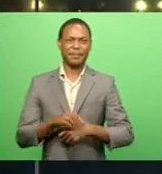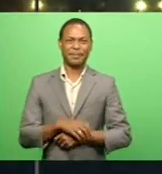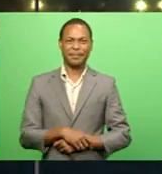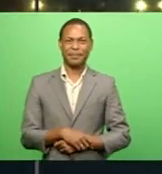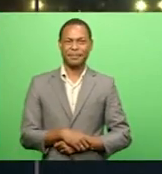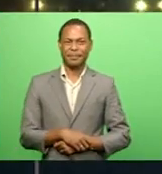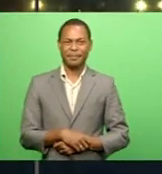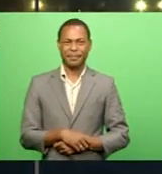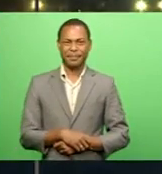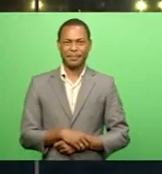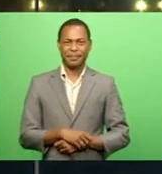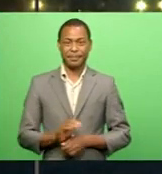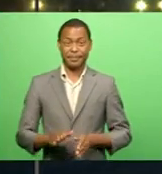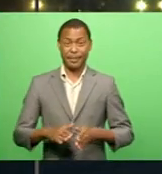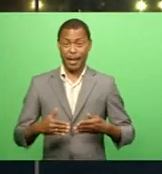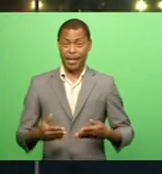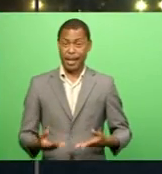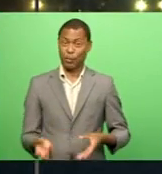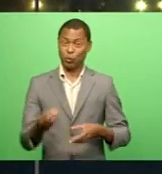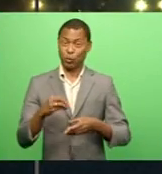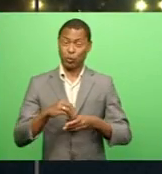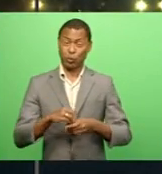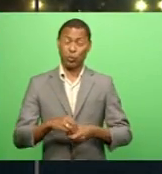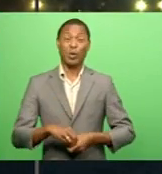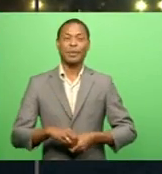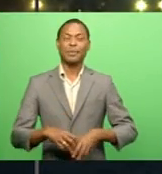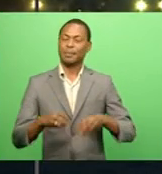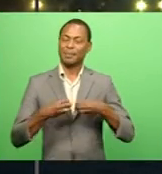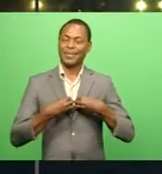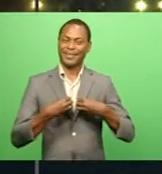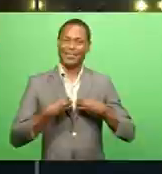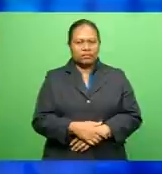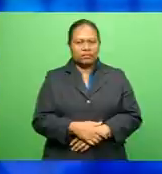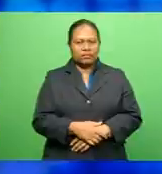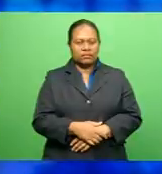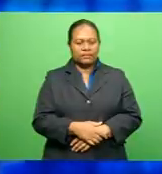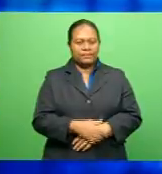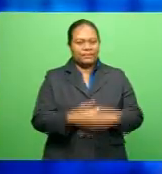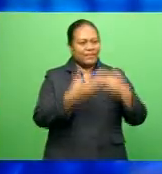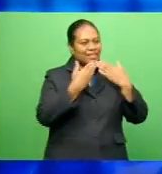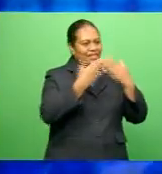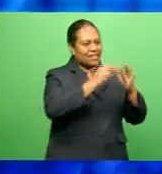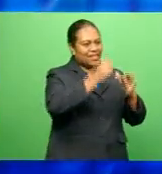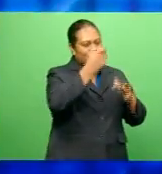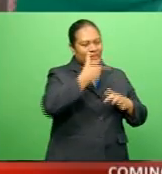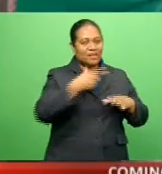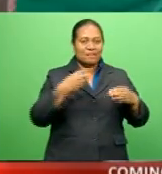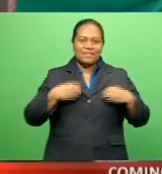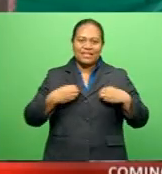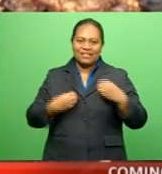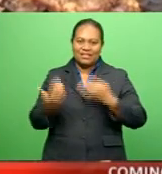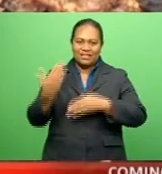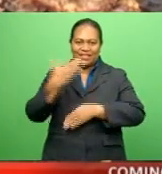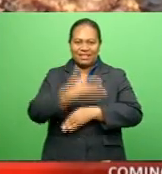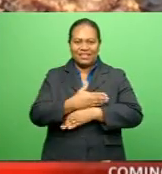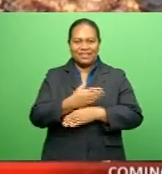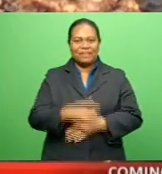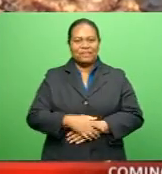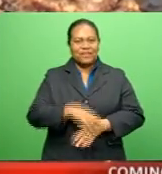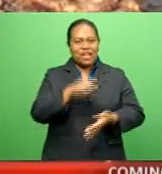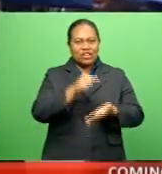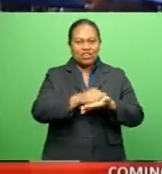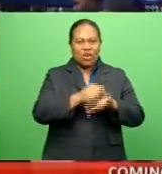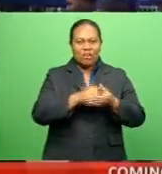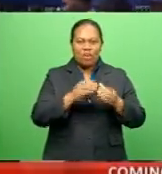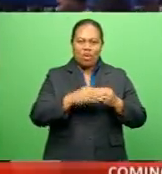And now we join Whitney with tonight's business report Thanks Edwin Coming up in business tonight Stall